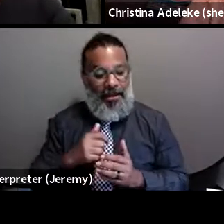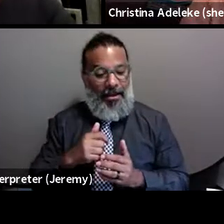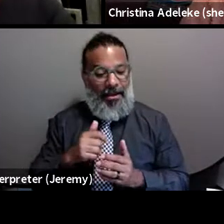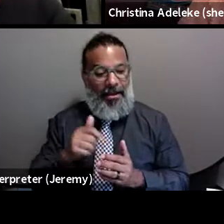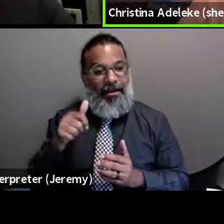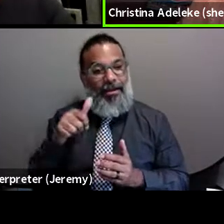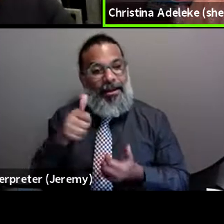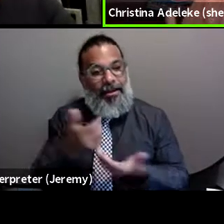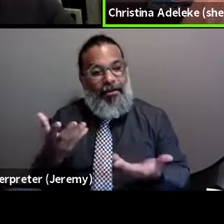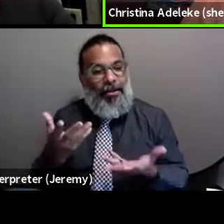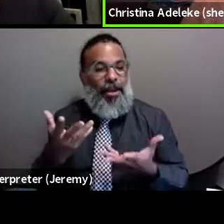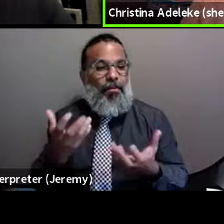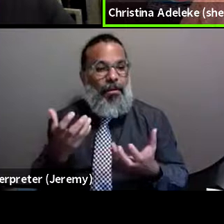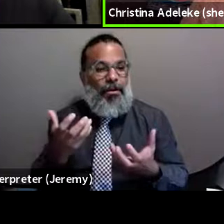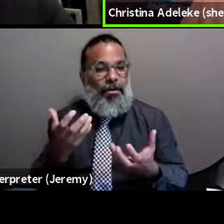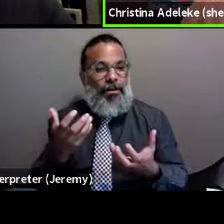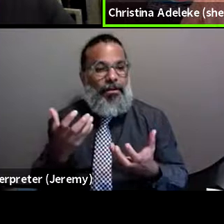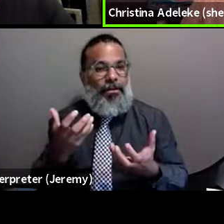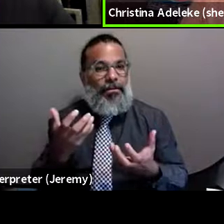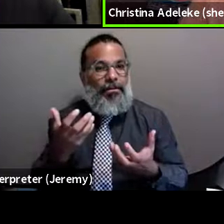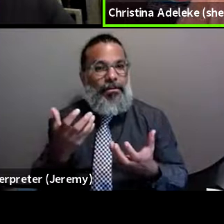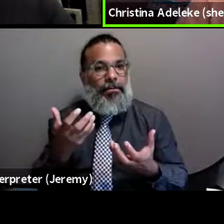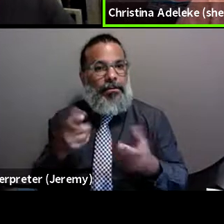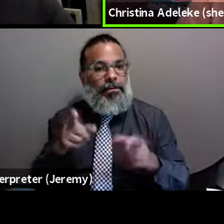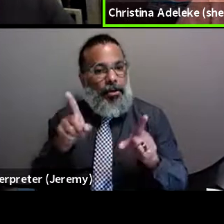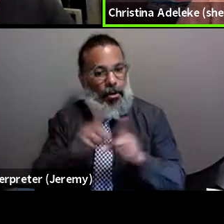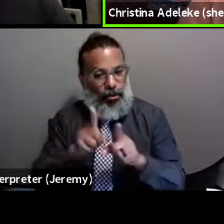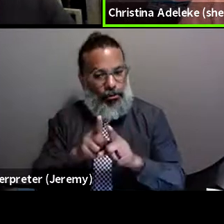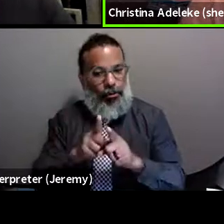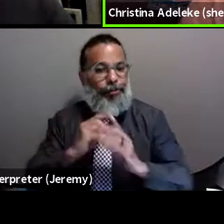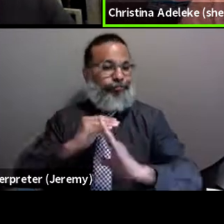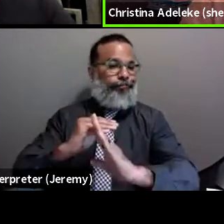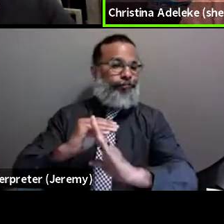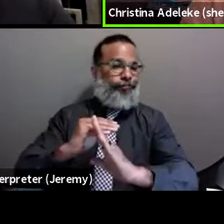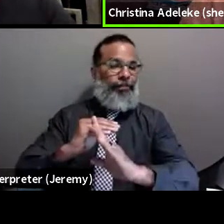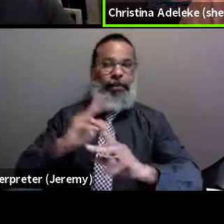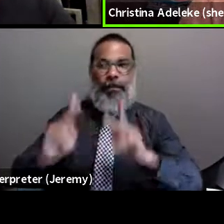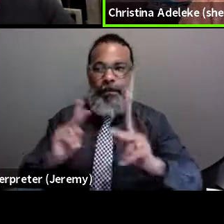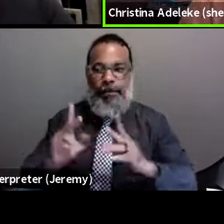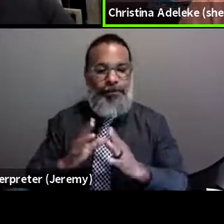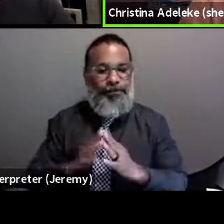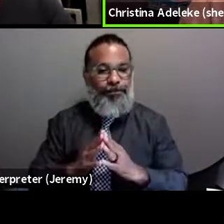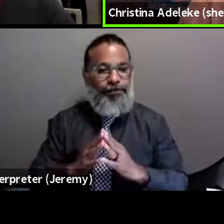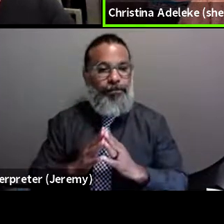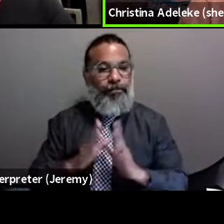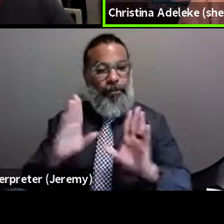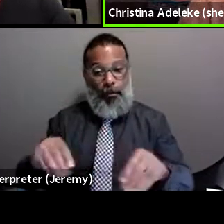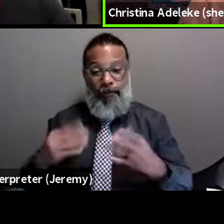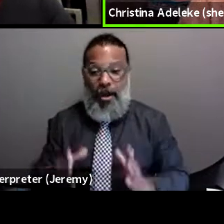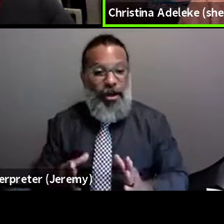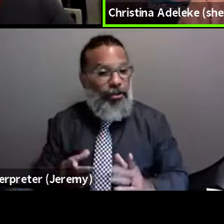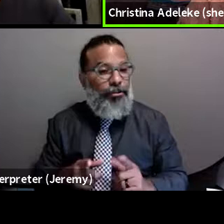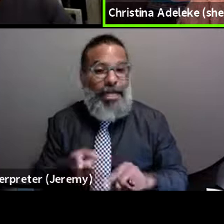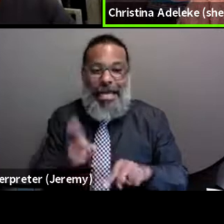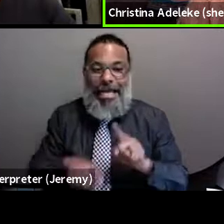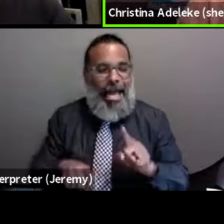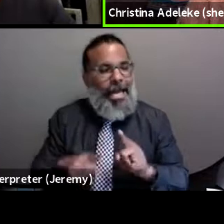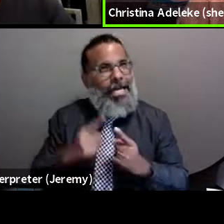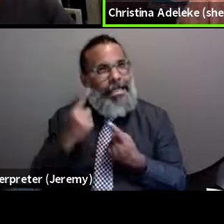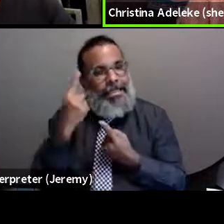I think, you know, can serve as a barrier for folks, is providers not being able to take into account,